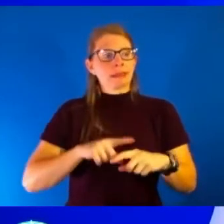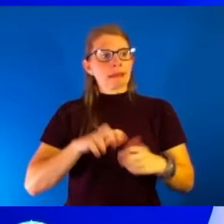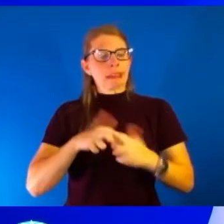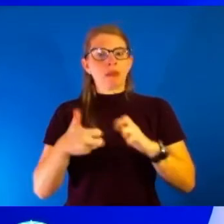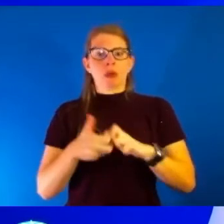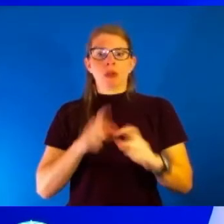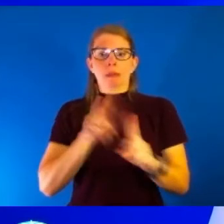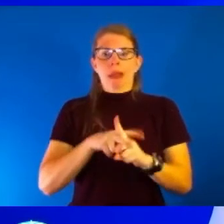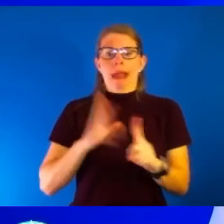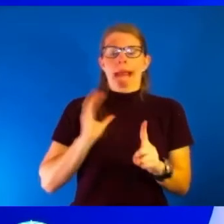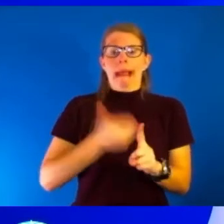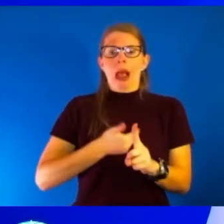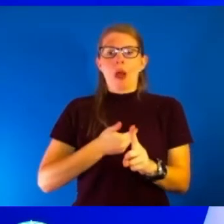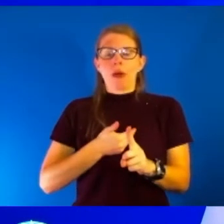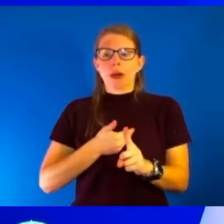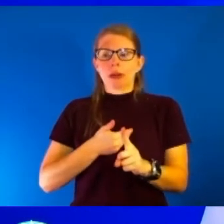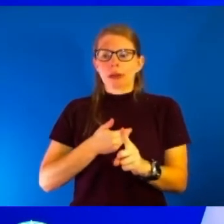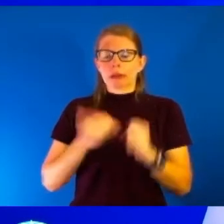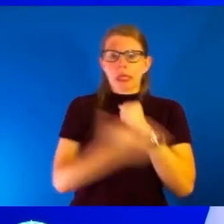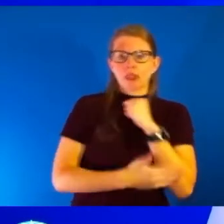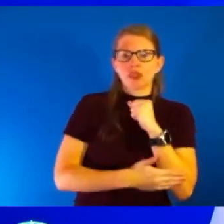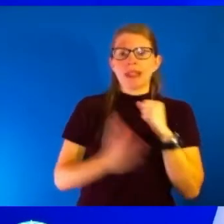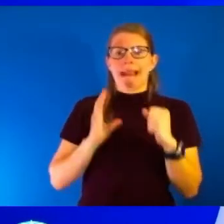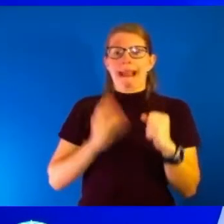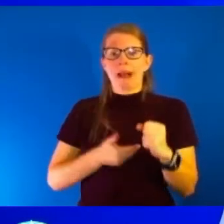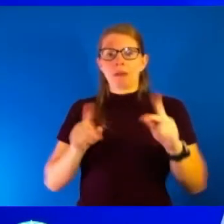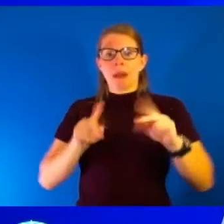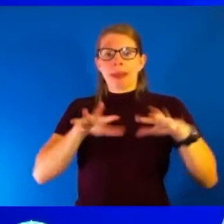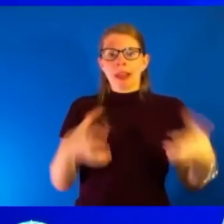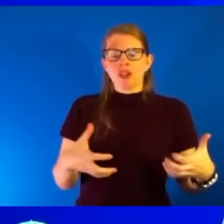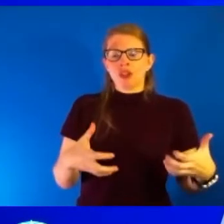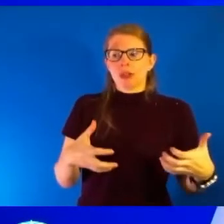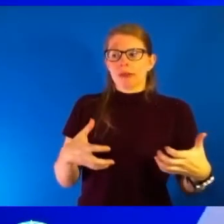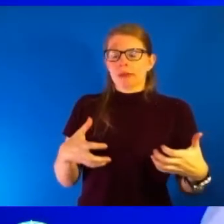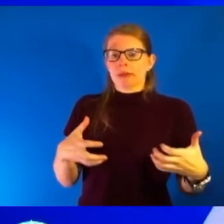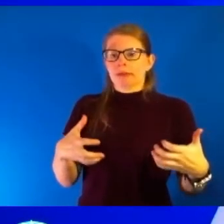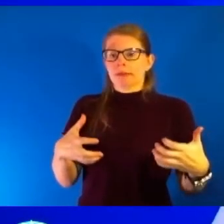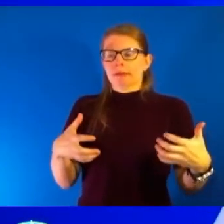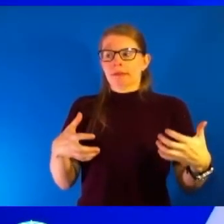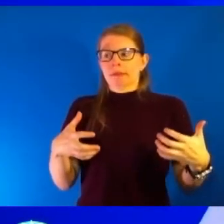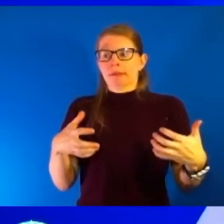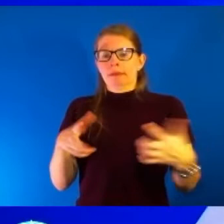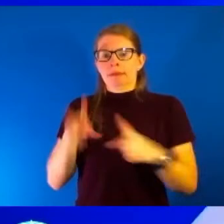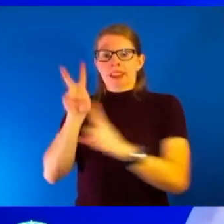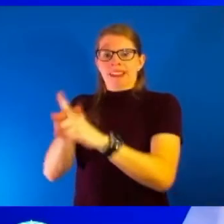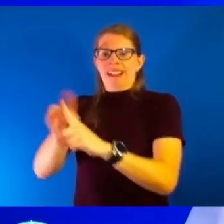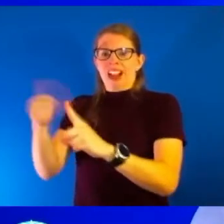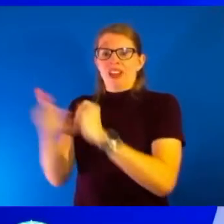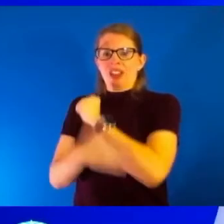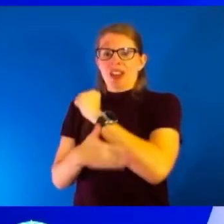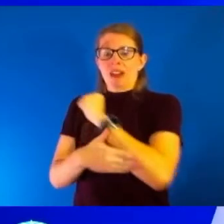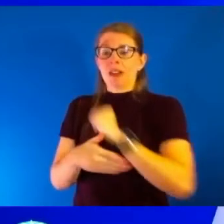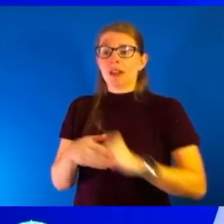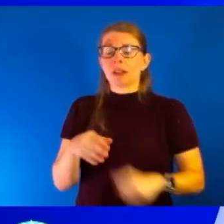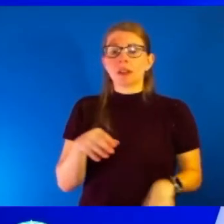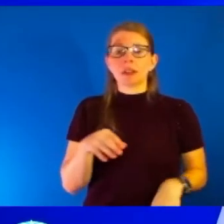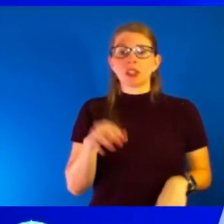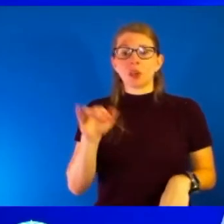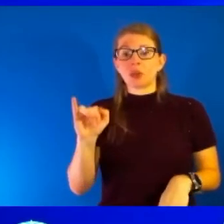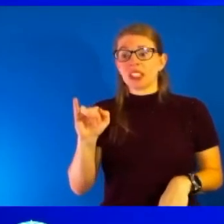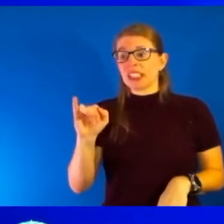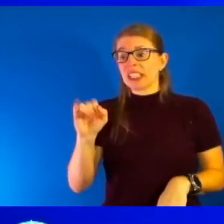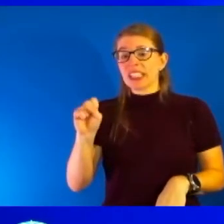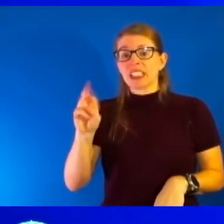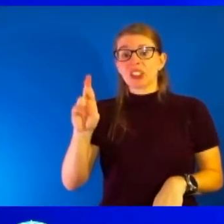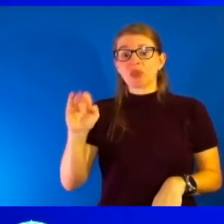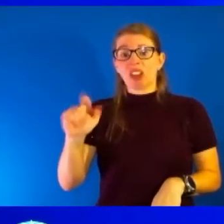to other countries, but we do take some points from other countries such as Qatar or Israel and all this real world